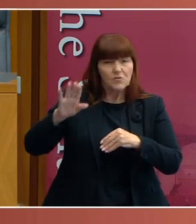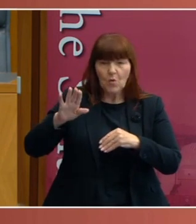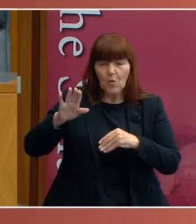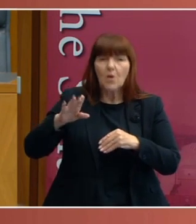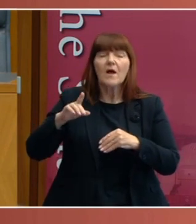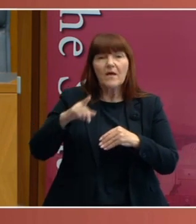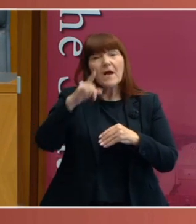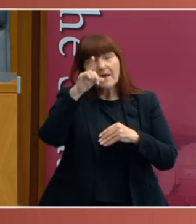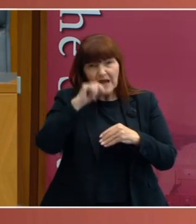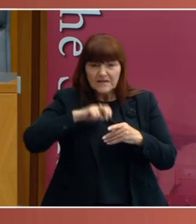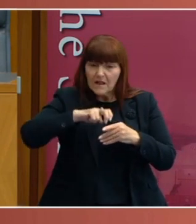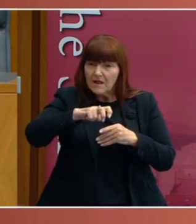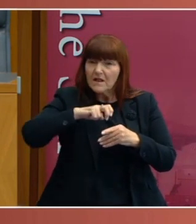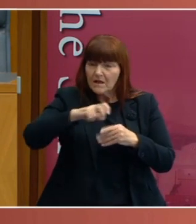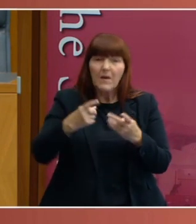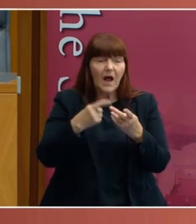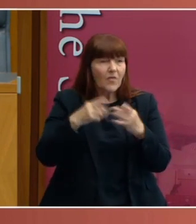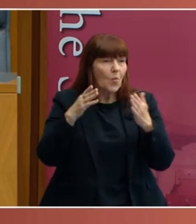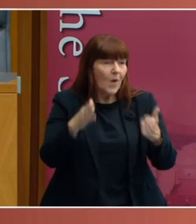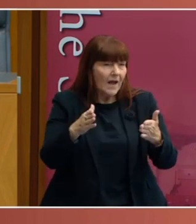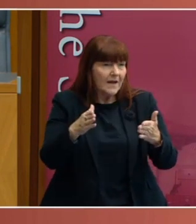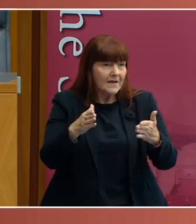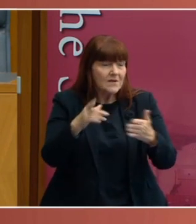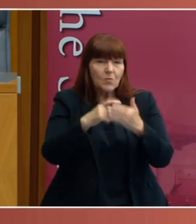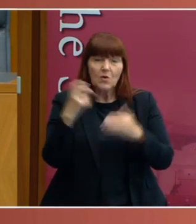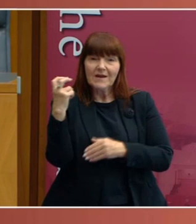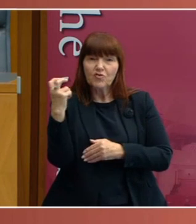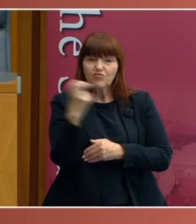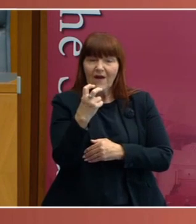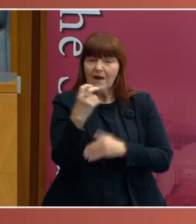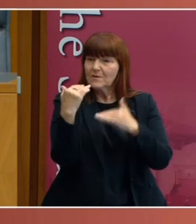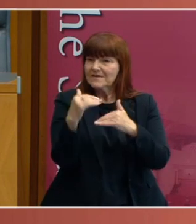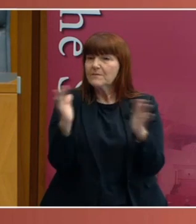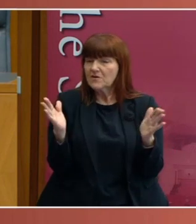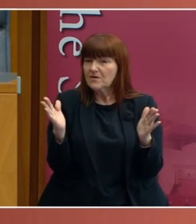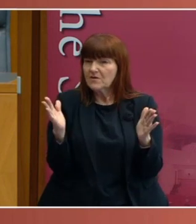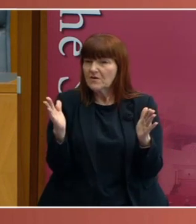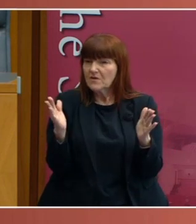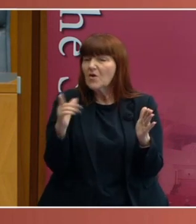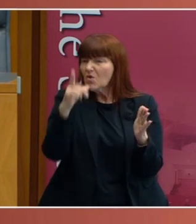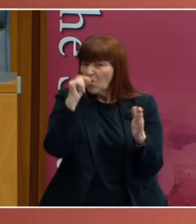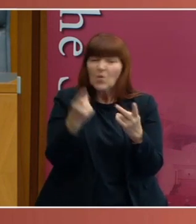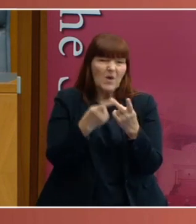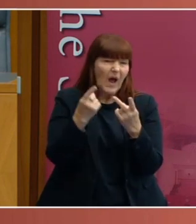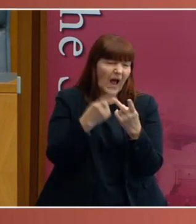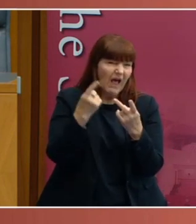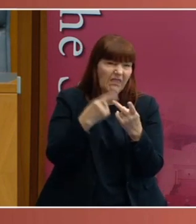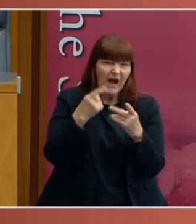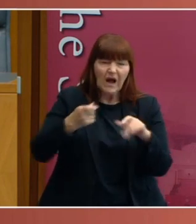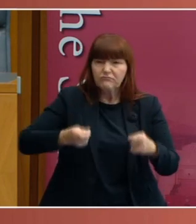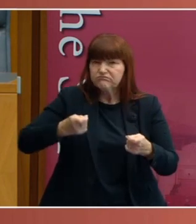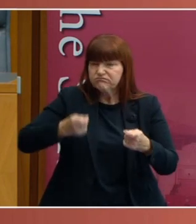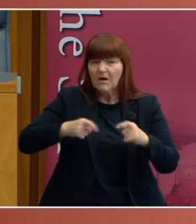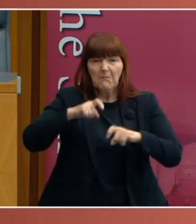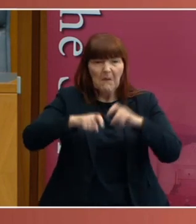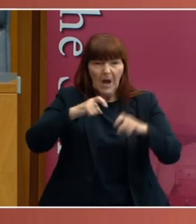because people could still cross the border by other means. It was only train travel that was restricted. You could go across in some other kind of vehicle or walk across and ride